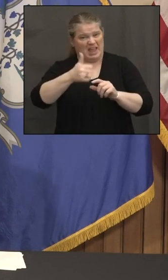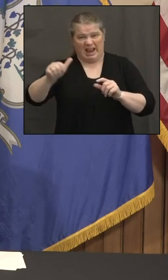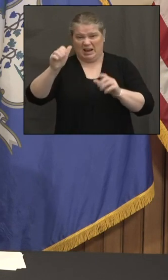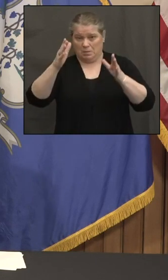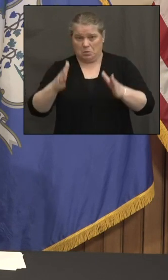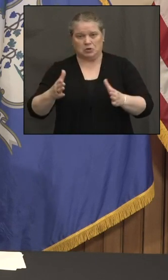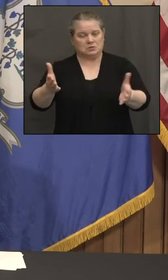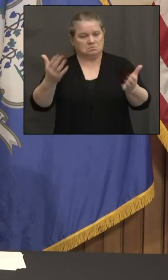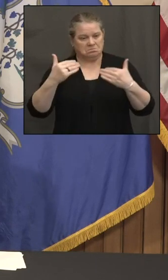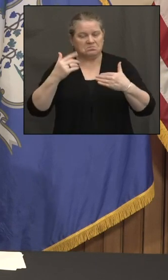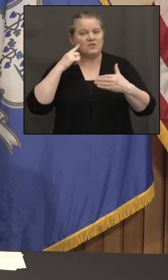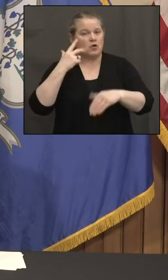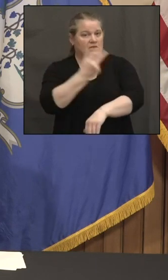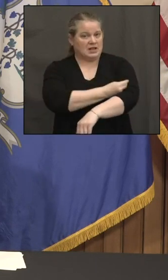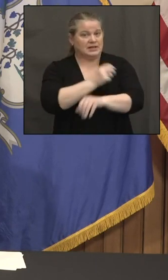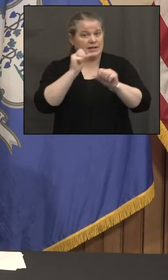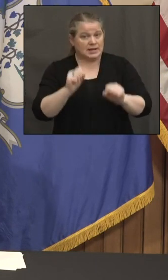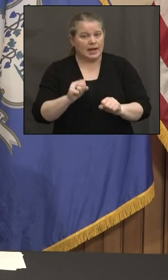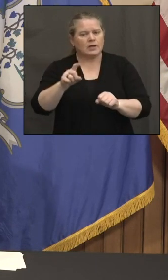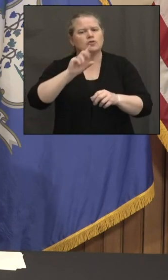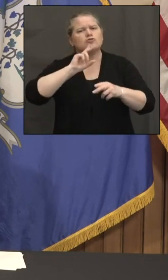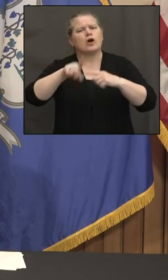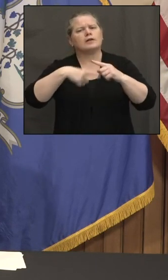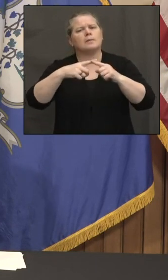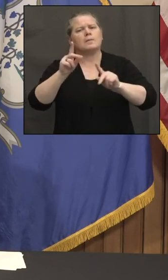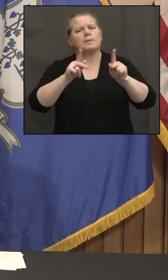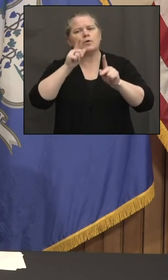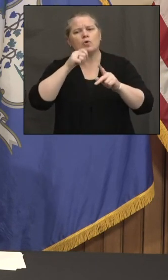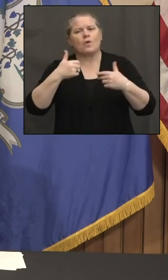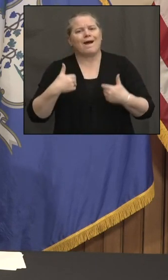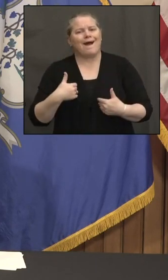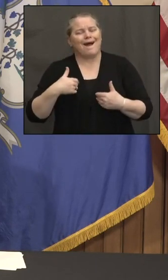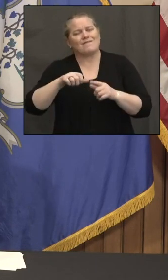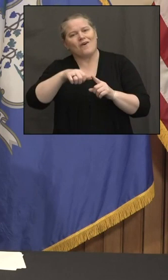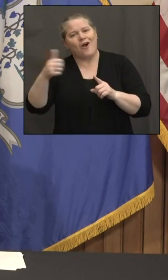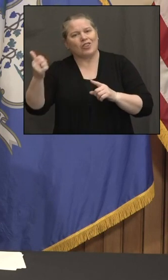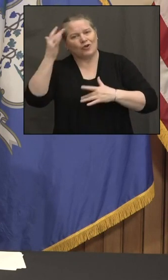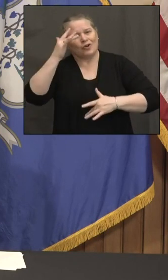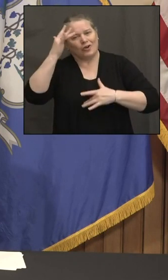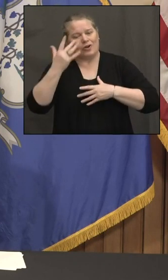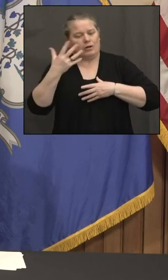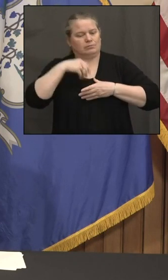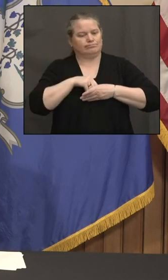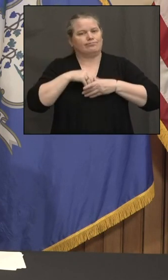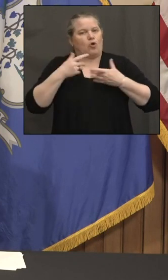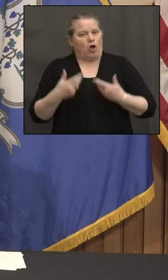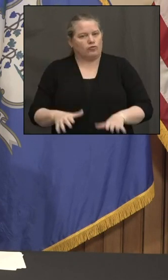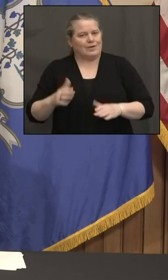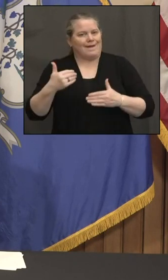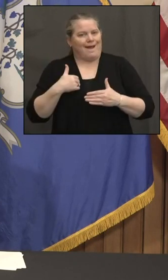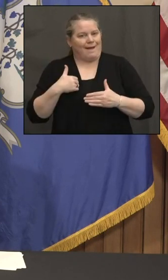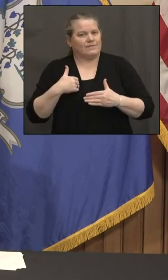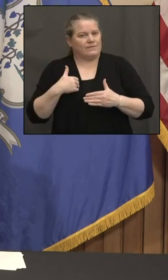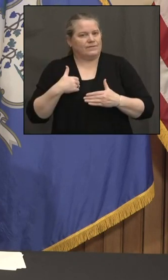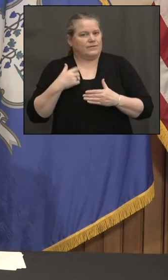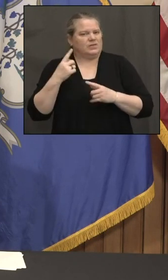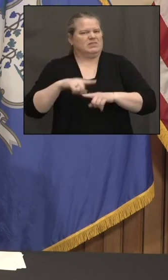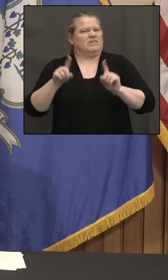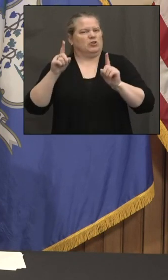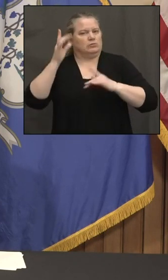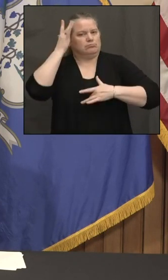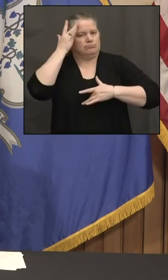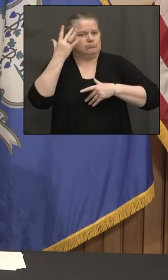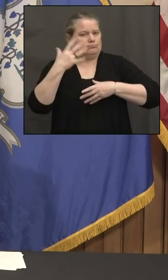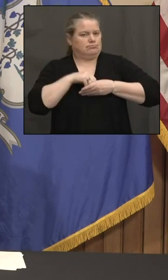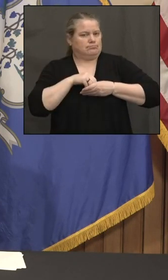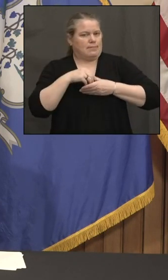mentioned prioritization for people with underlying conditions. has the state, uh, come to a determination on how you'll define